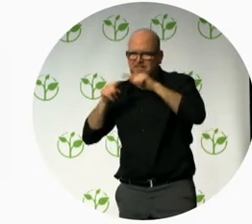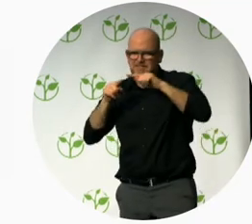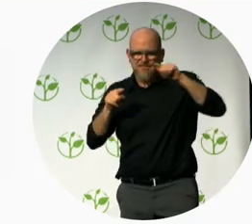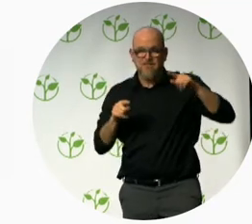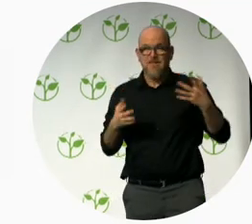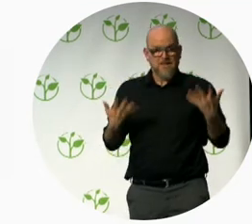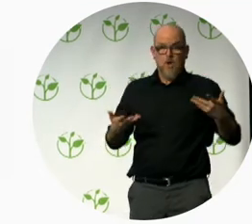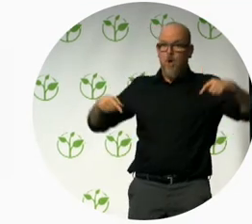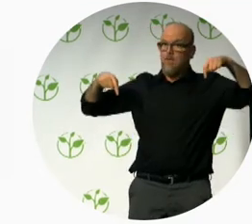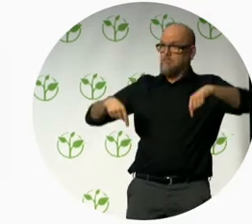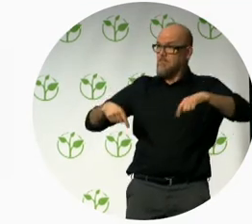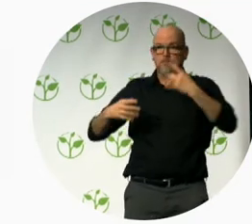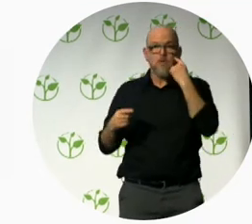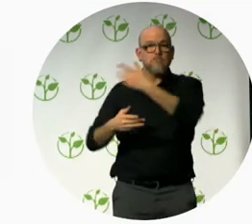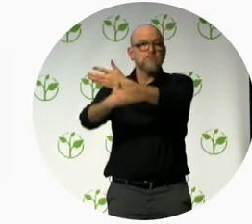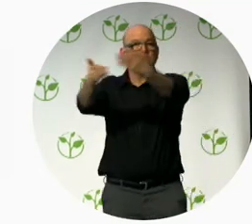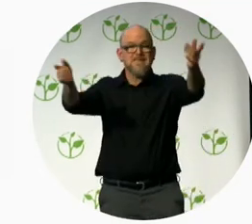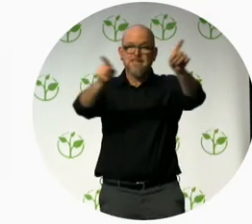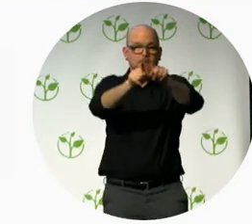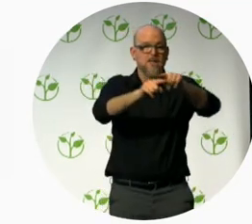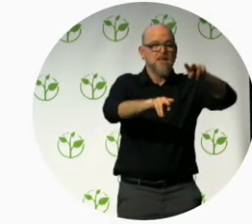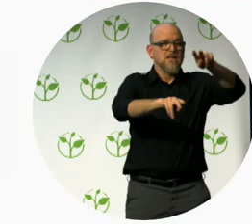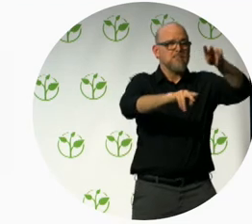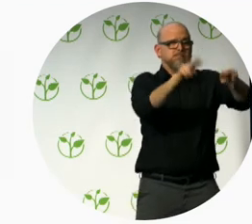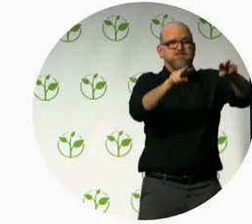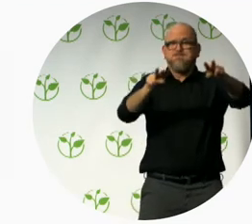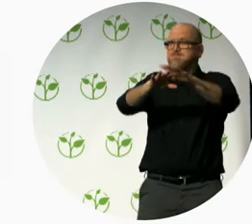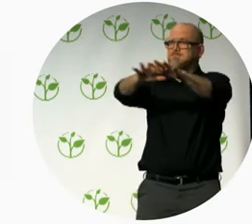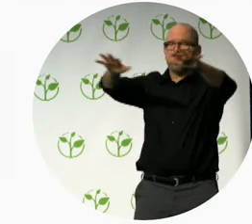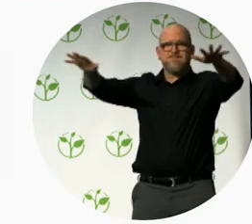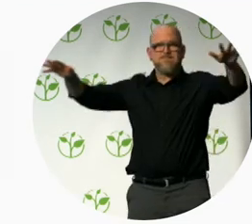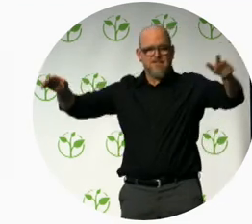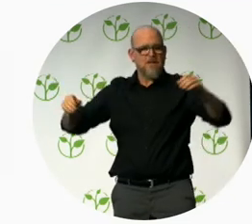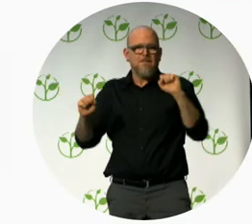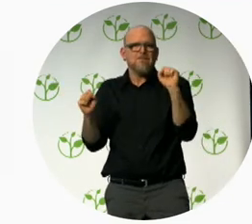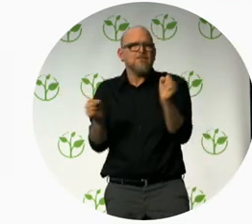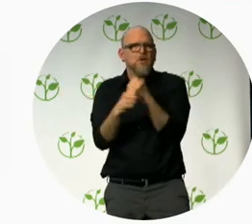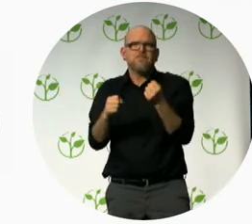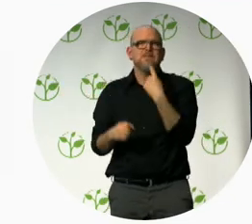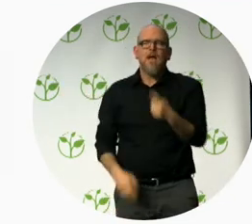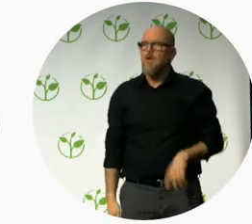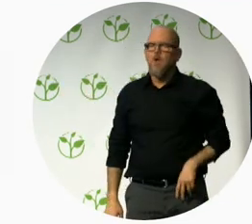you can or come make sense and